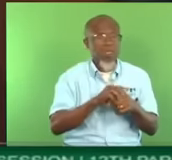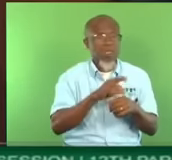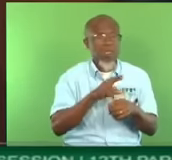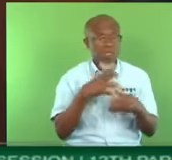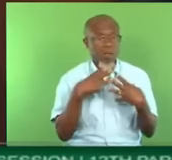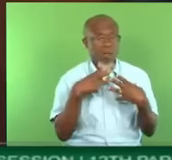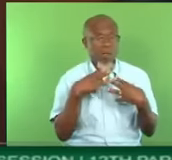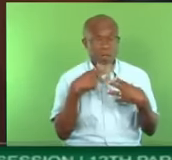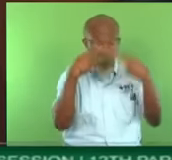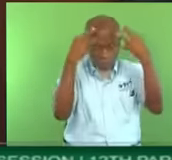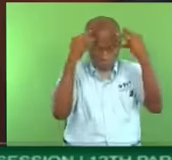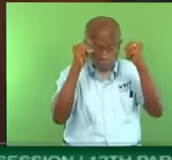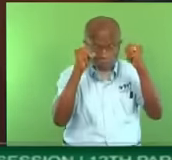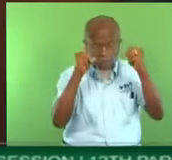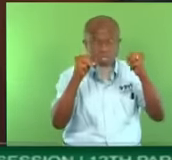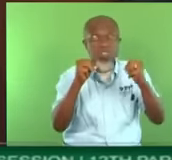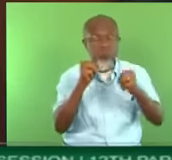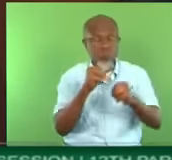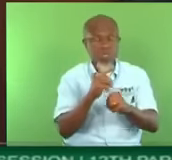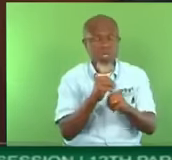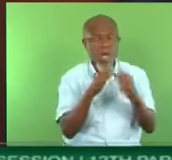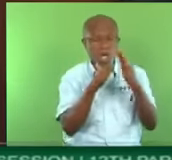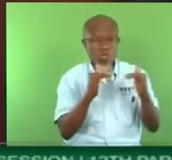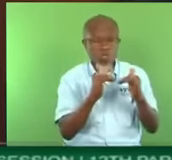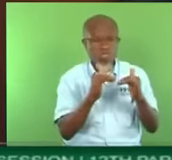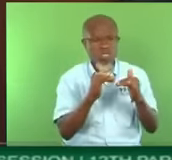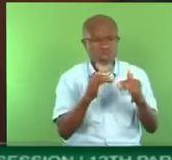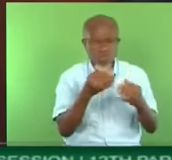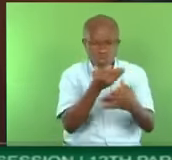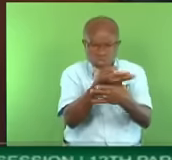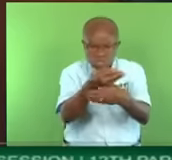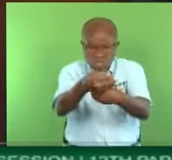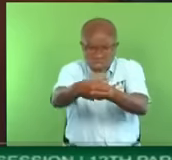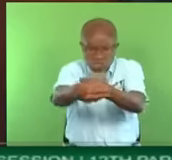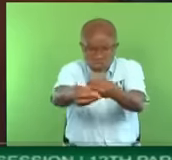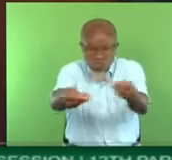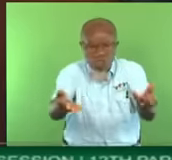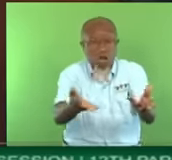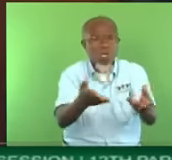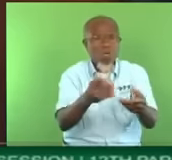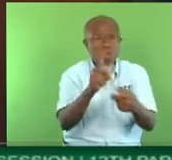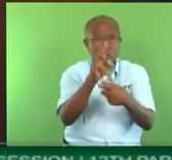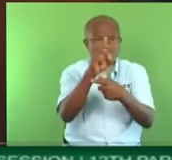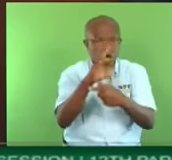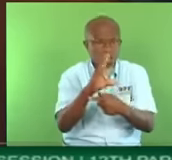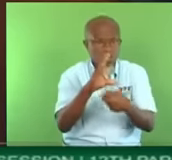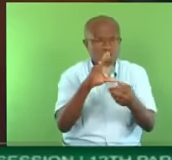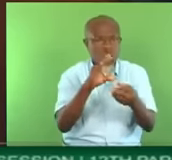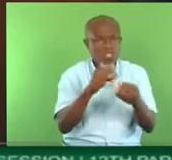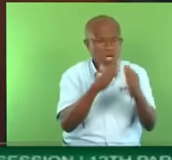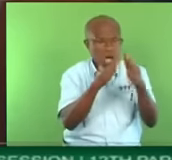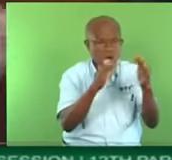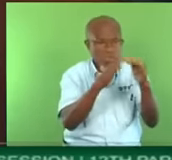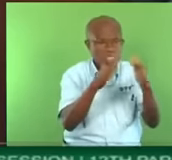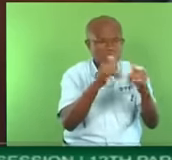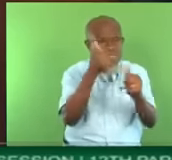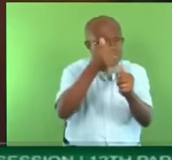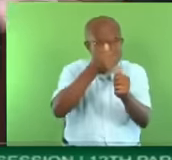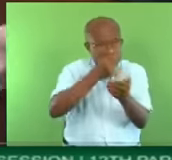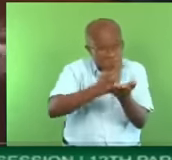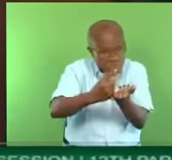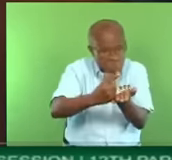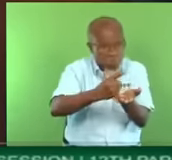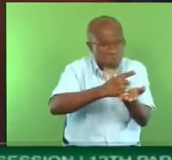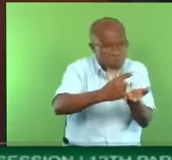out 100 homes a week. 100 homes per week. When they get in office, they fire